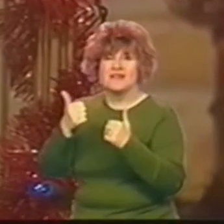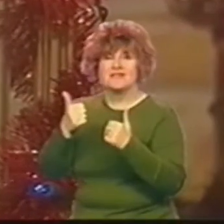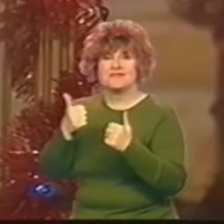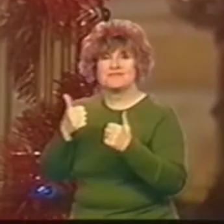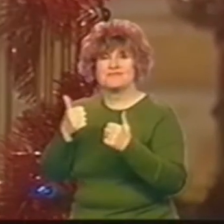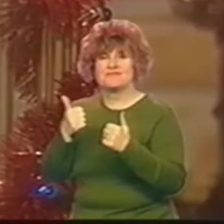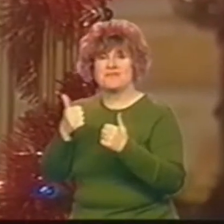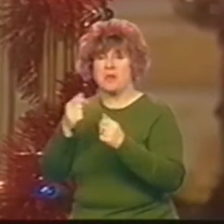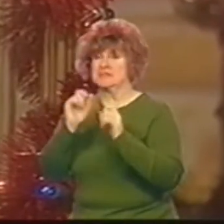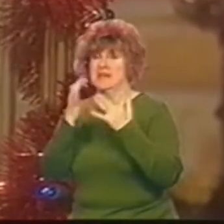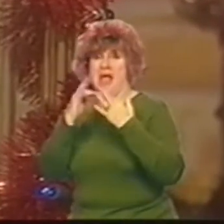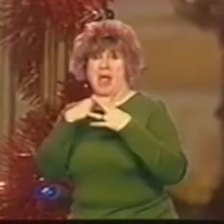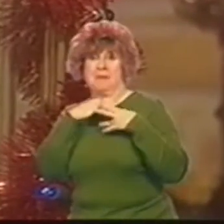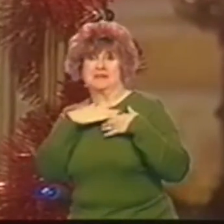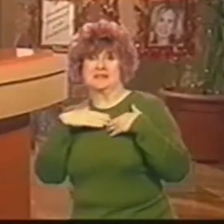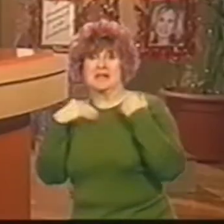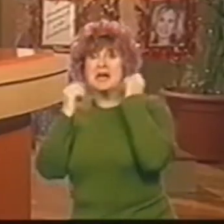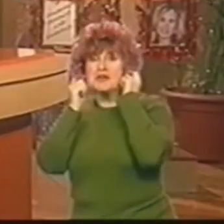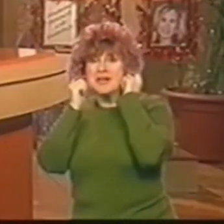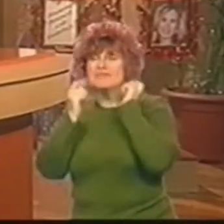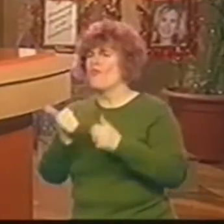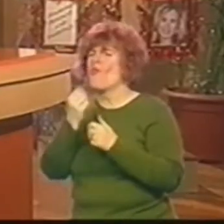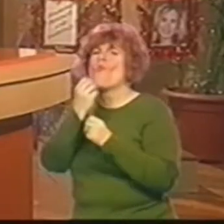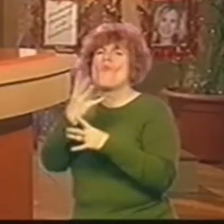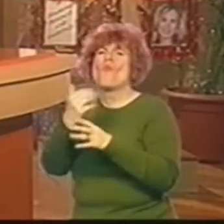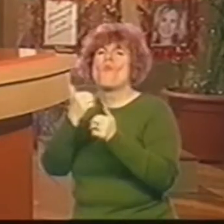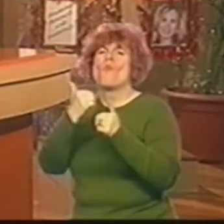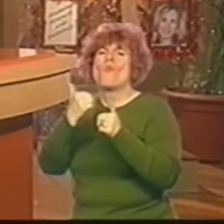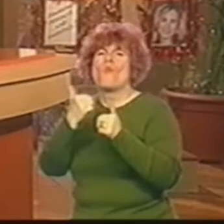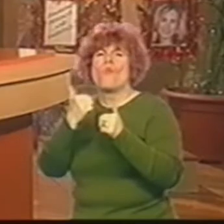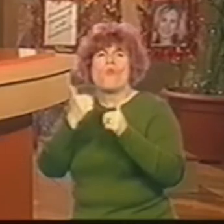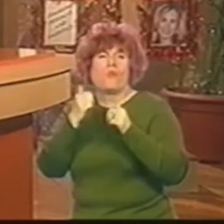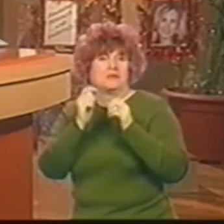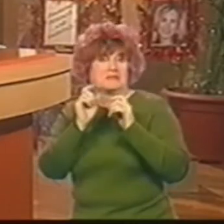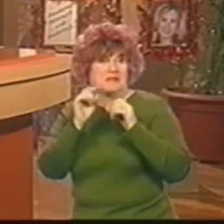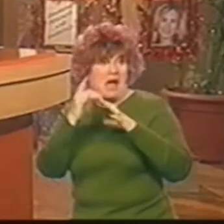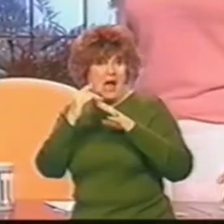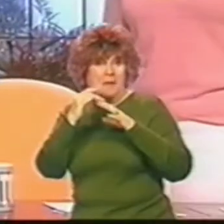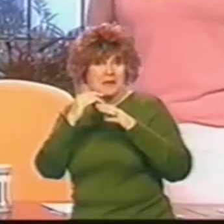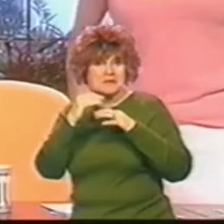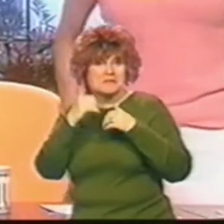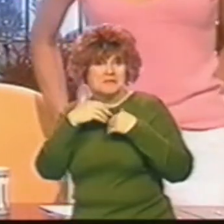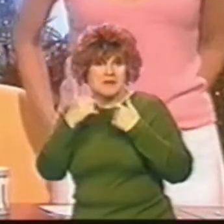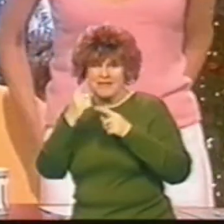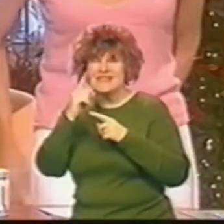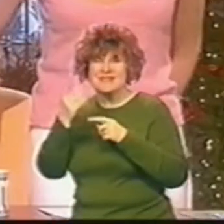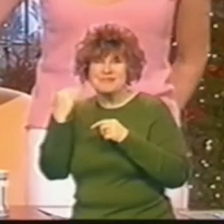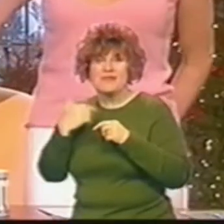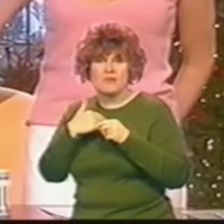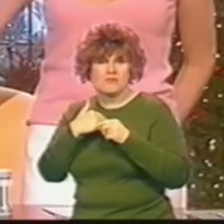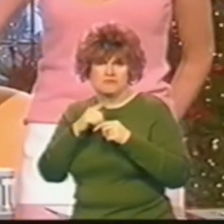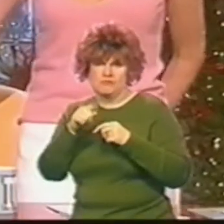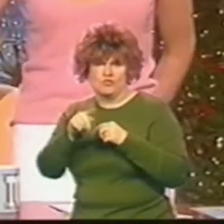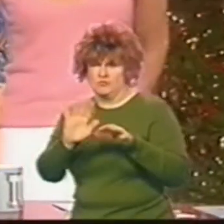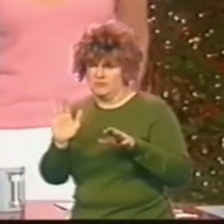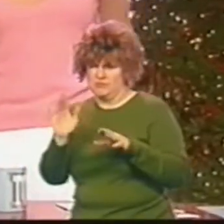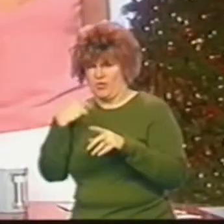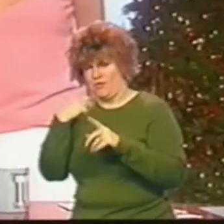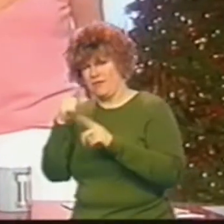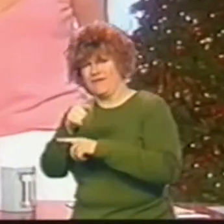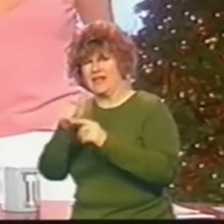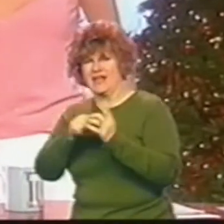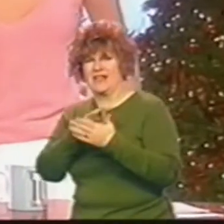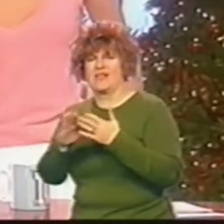Diamond pendant and earrings. lovely. Diamond pendant? these. Oh, don't know. This is not for you, I wouldn't have thought, Keith. Lady